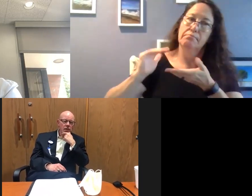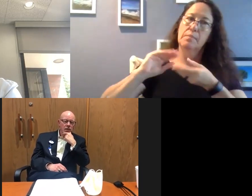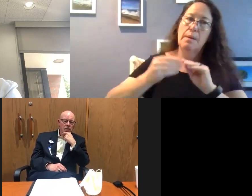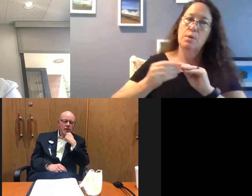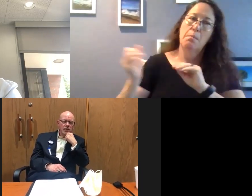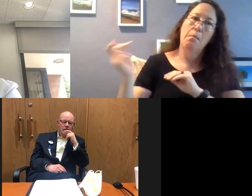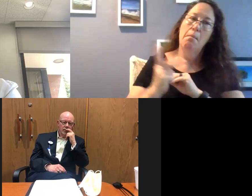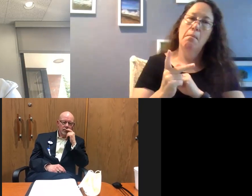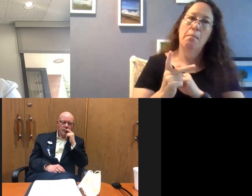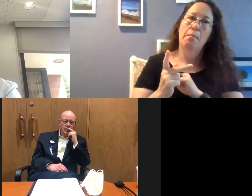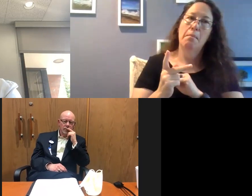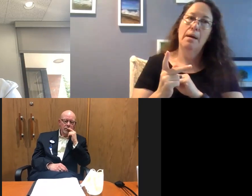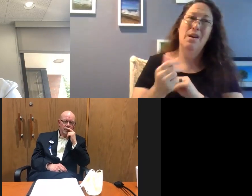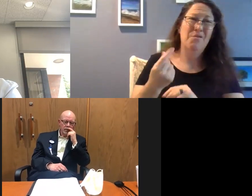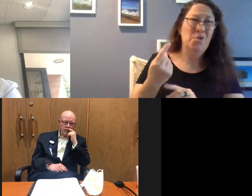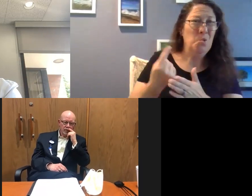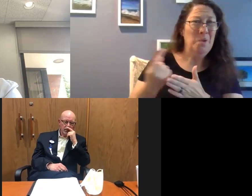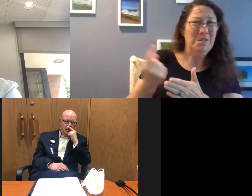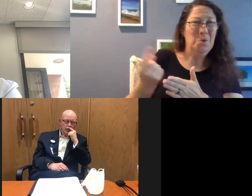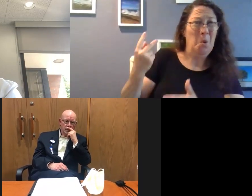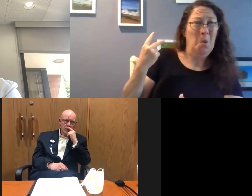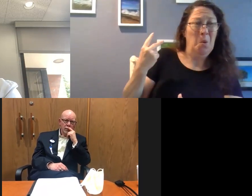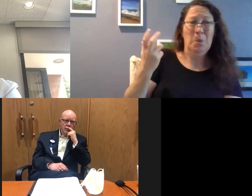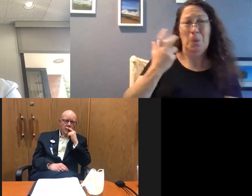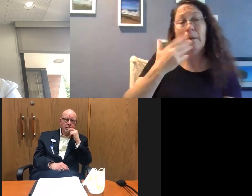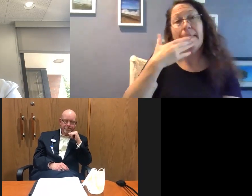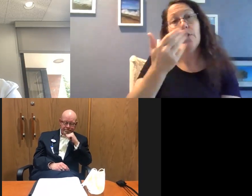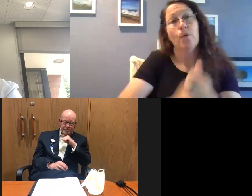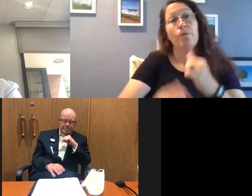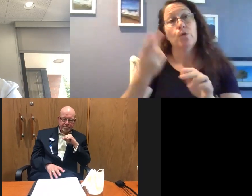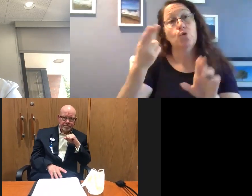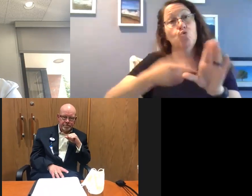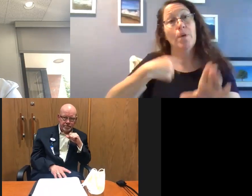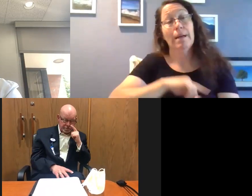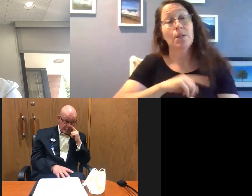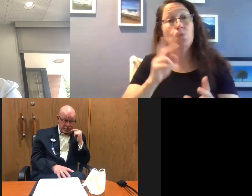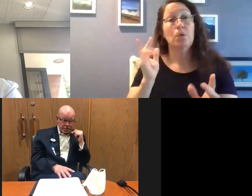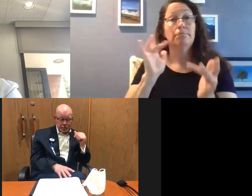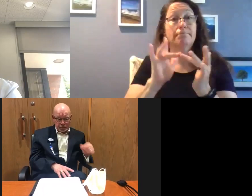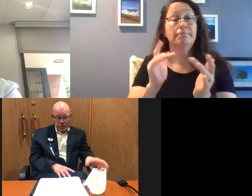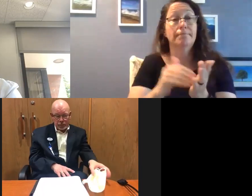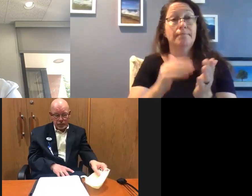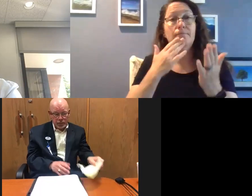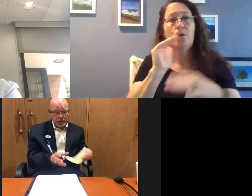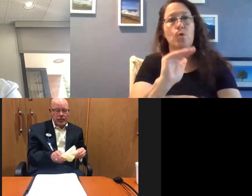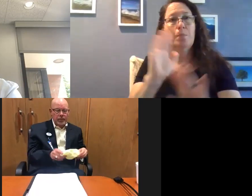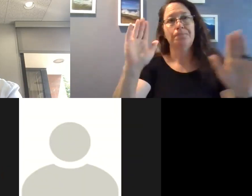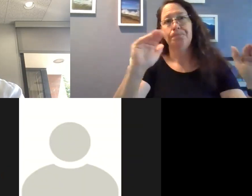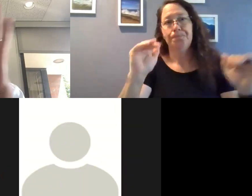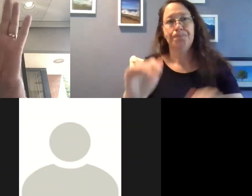where we were just a few short weeks ago. So thank you all for joining us and we will be in touch but have a good afternoon.